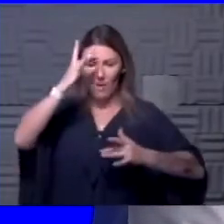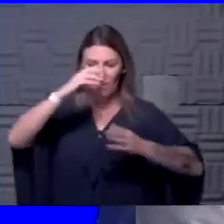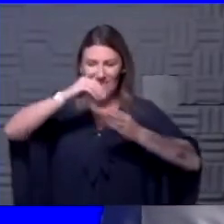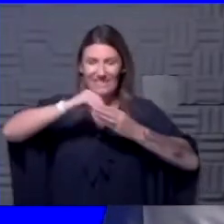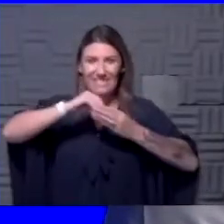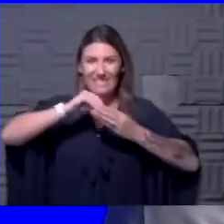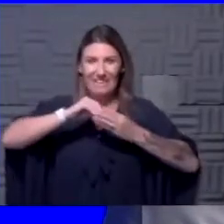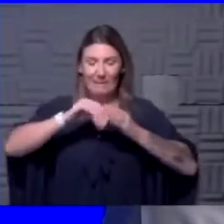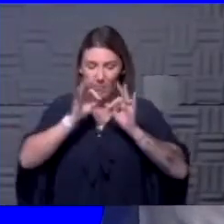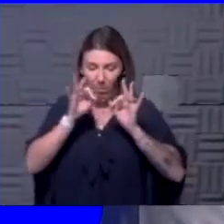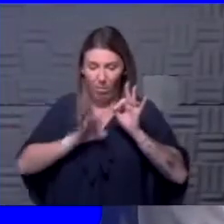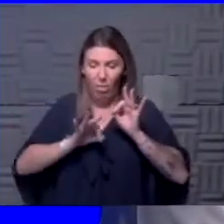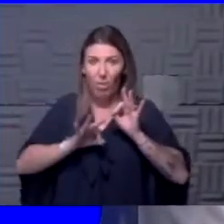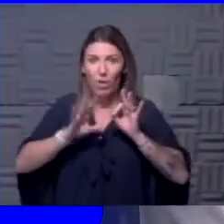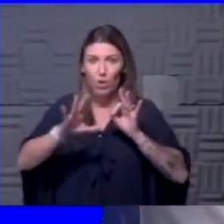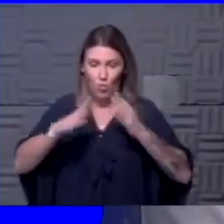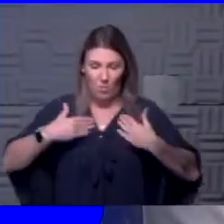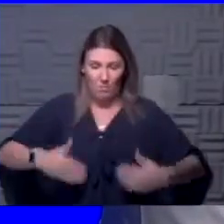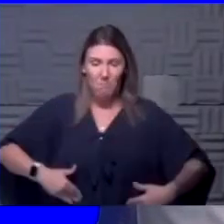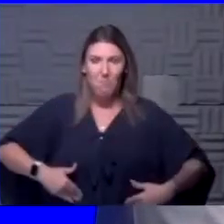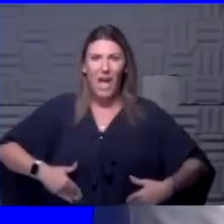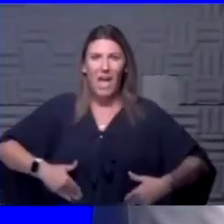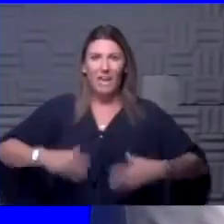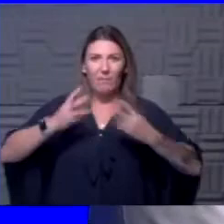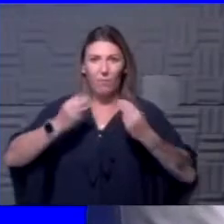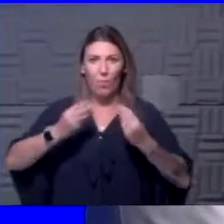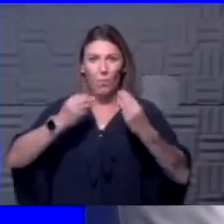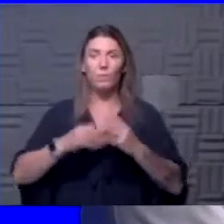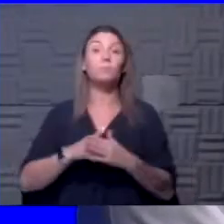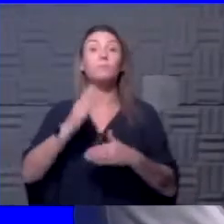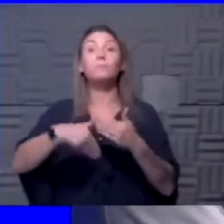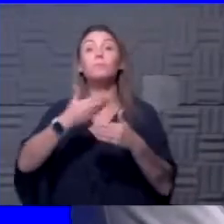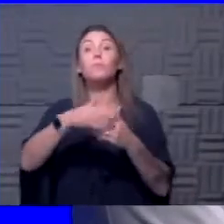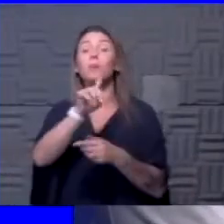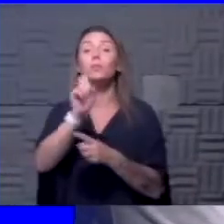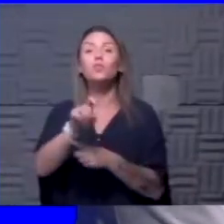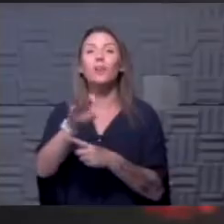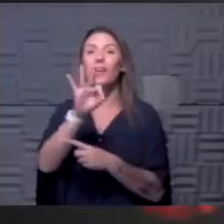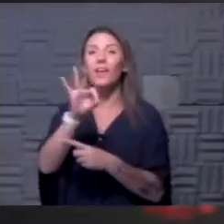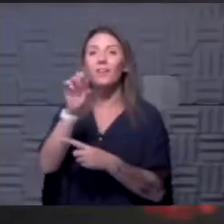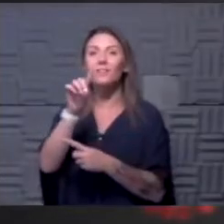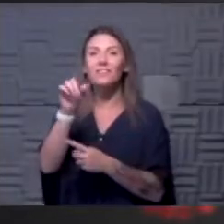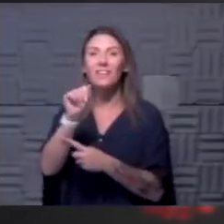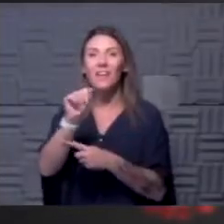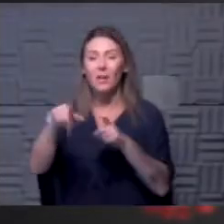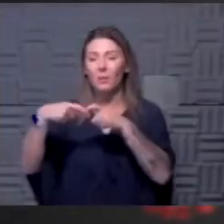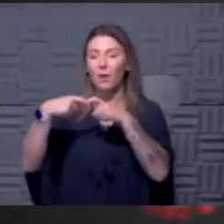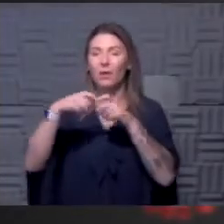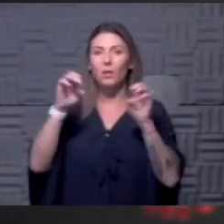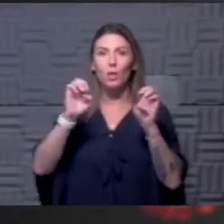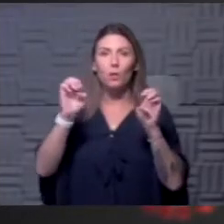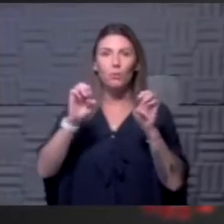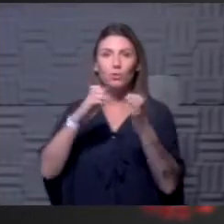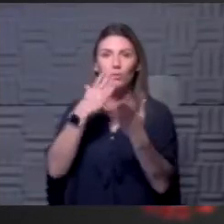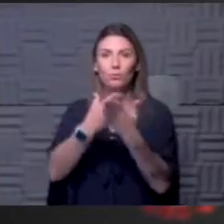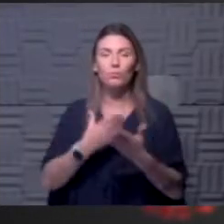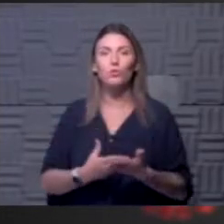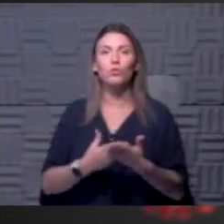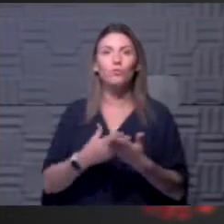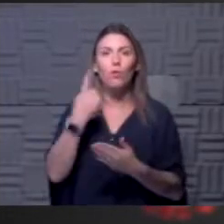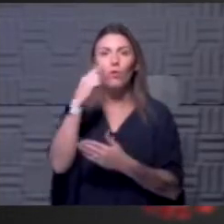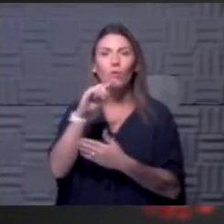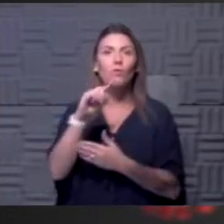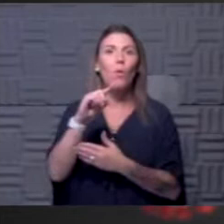volume of your body fluid. Next question is, the FDA pressed pause on an emergency approval of blood plasma to treat COVID